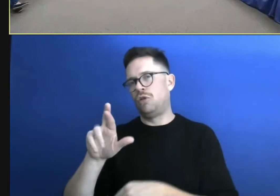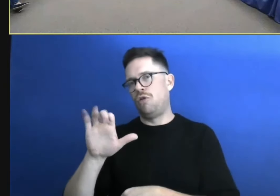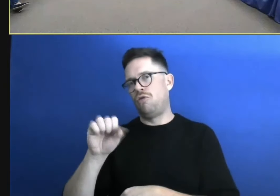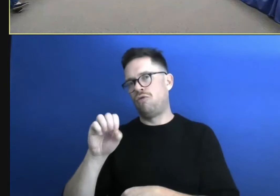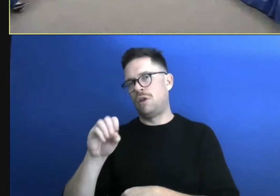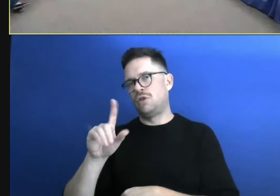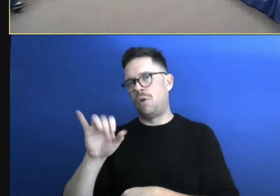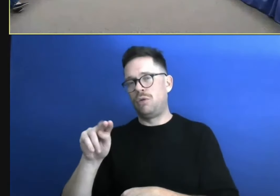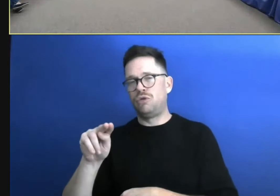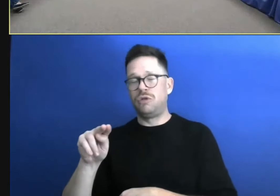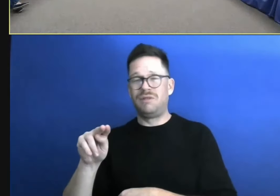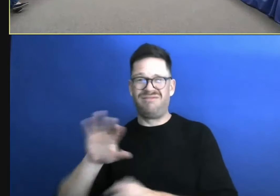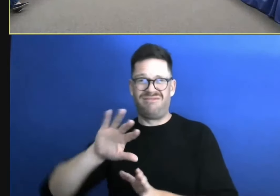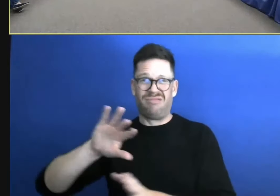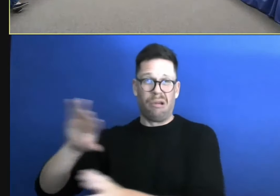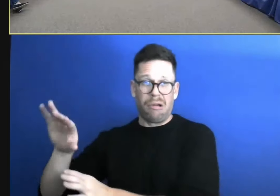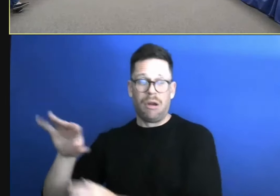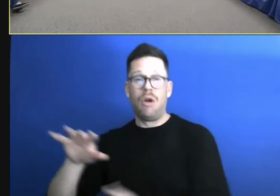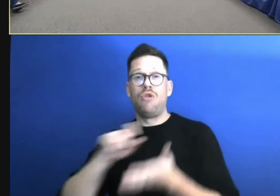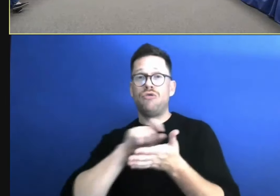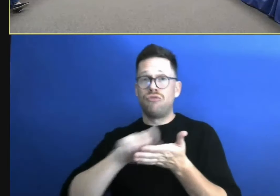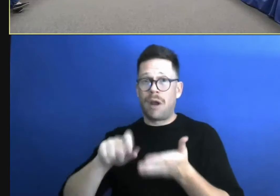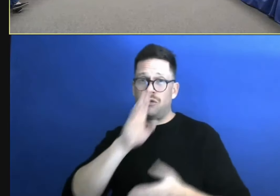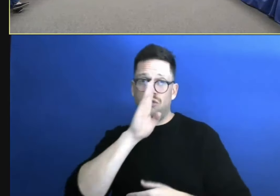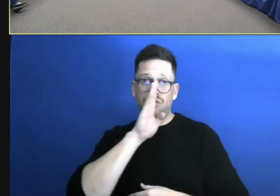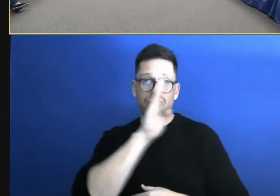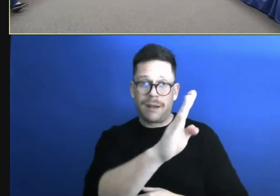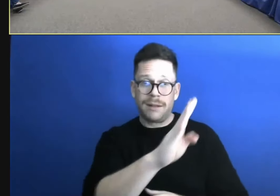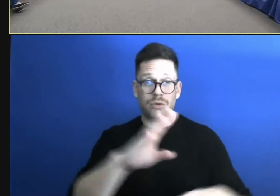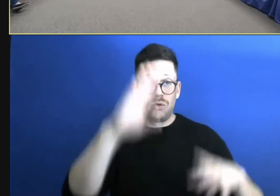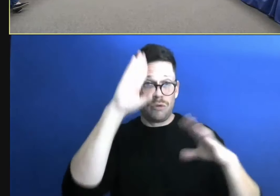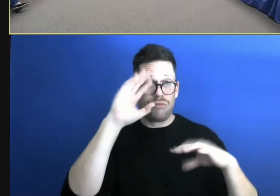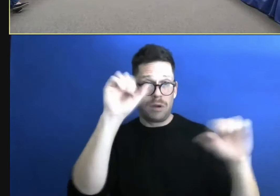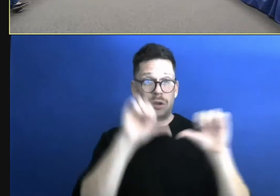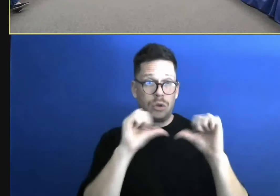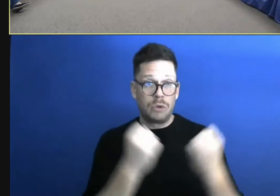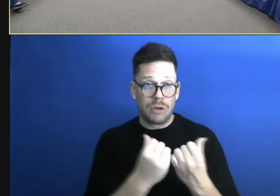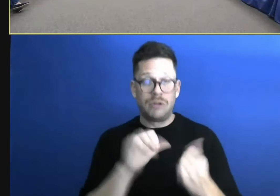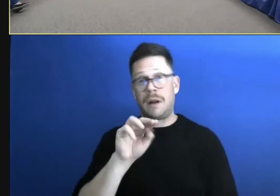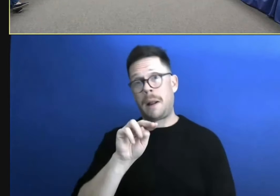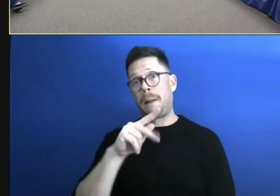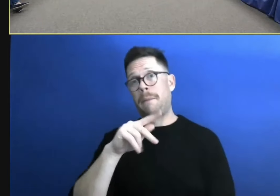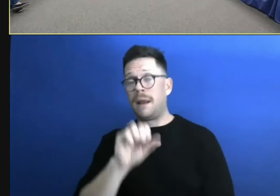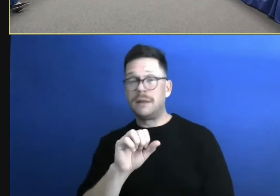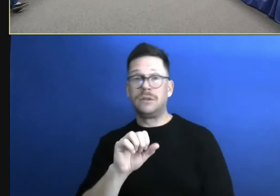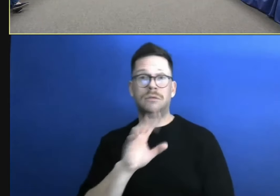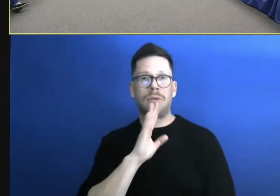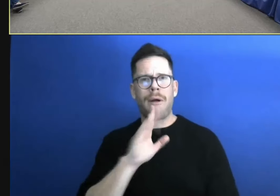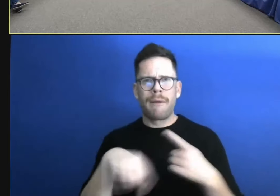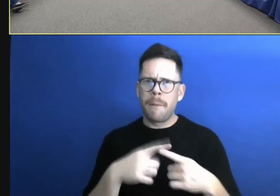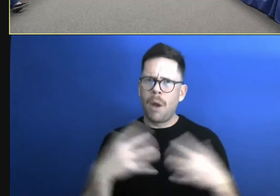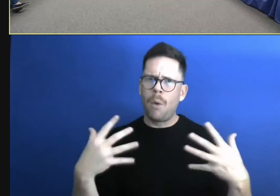directly to the president of the association. And on behalf of the normal public schools, we really think that this is the key issue that needs to be addressed,